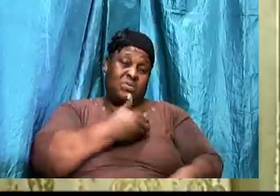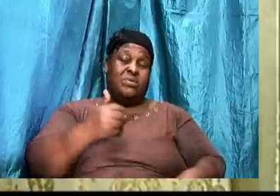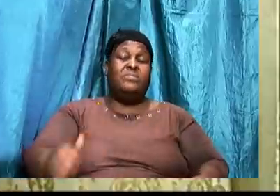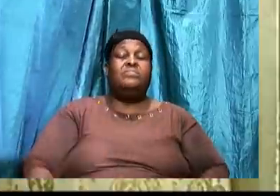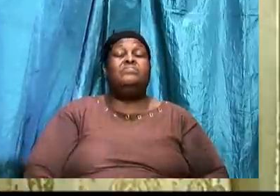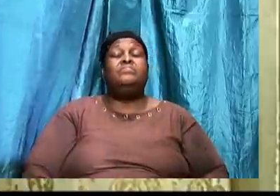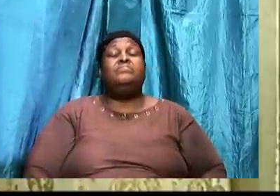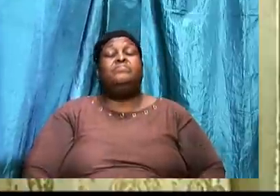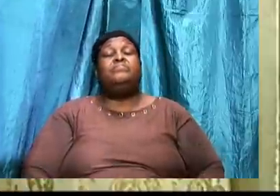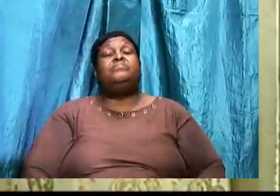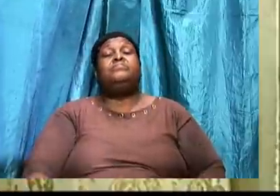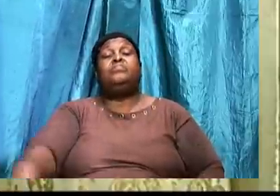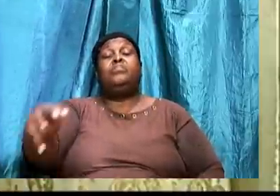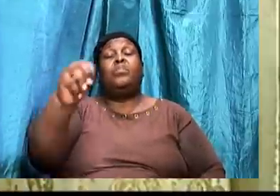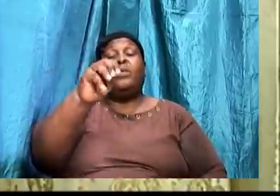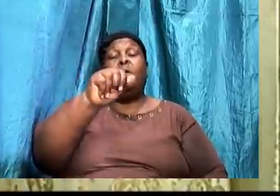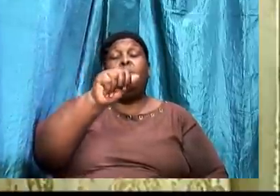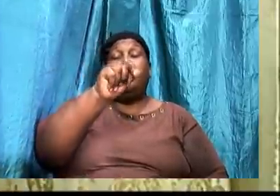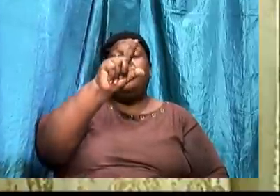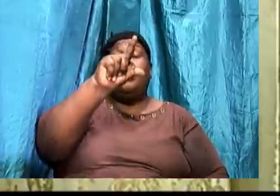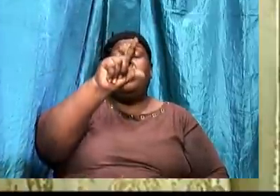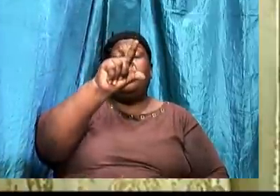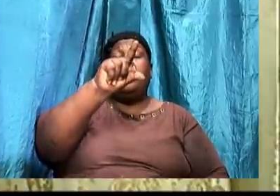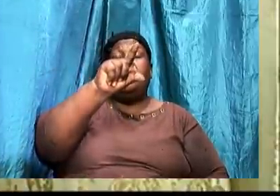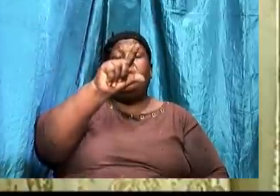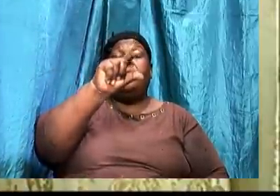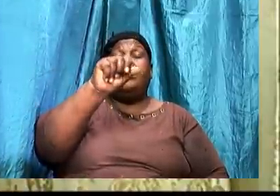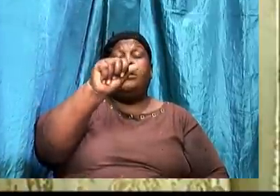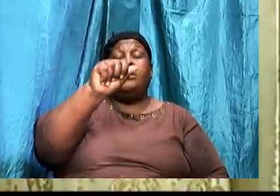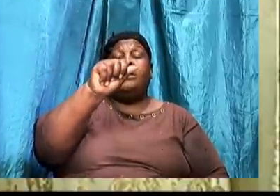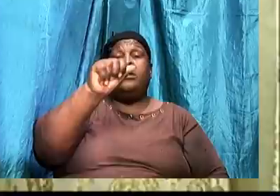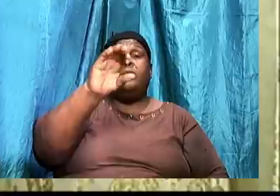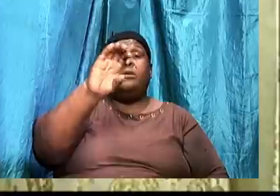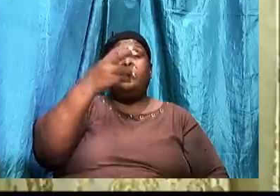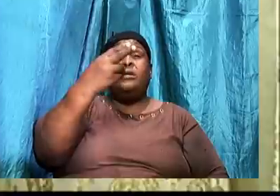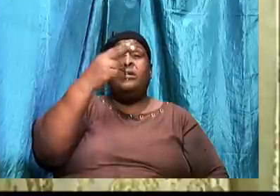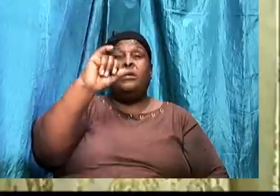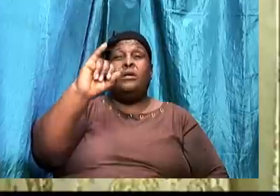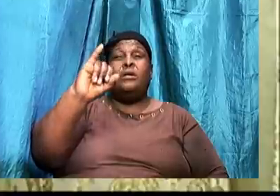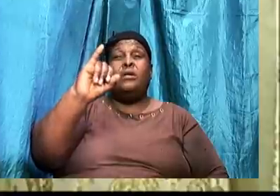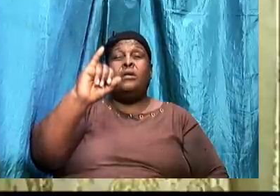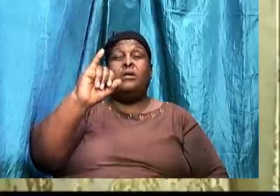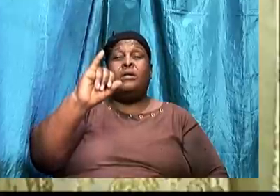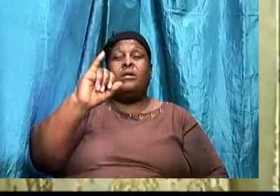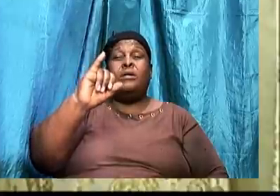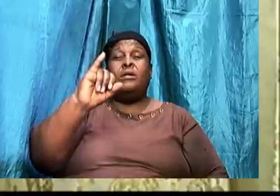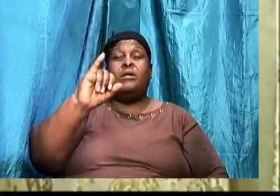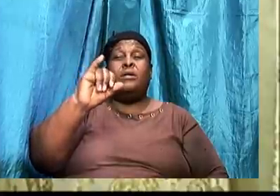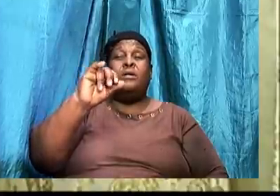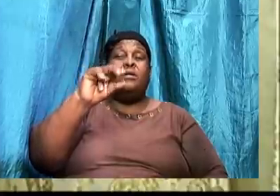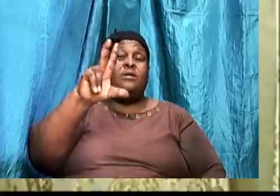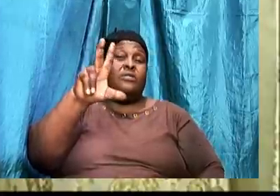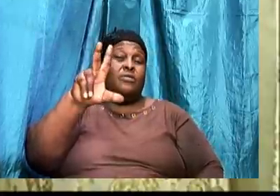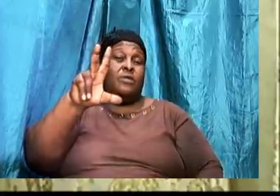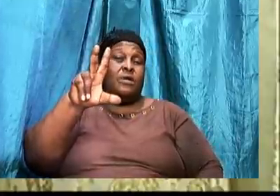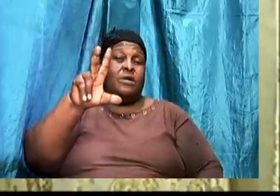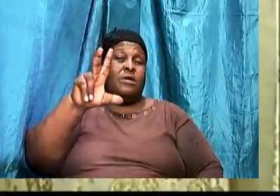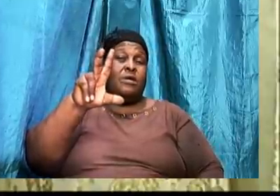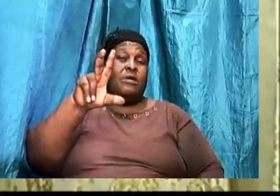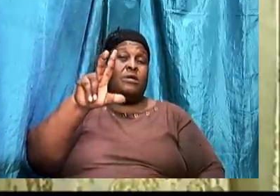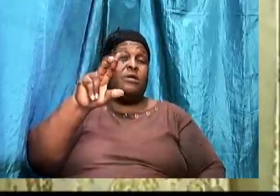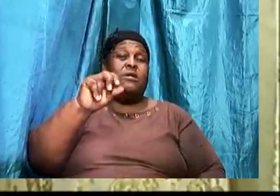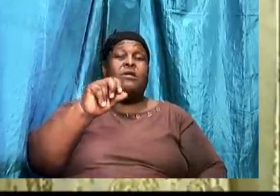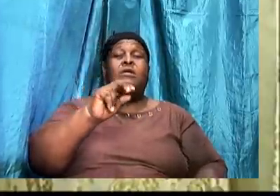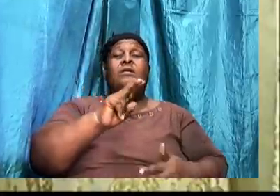3. 8. Through to 12. It is a very familiar.